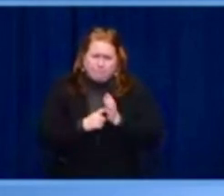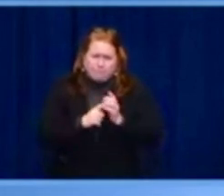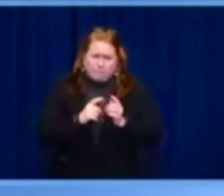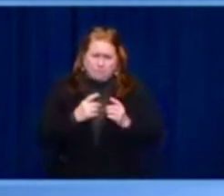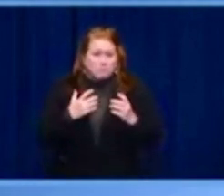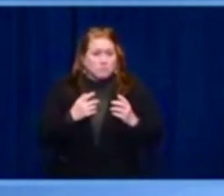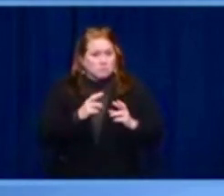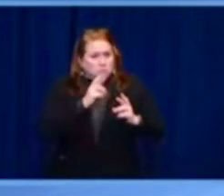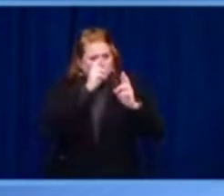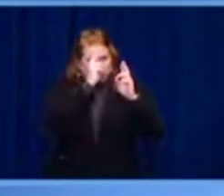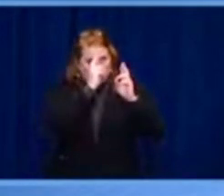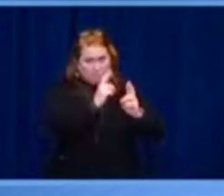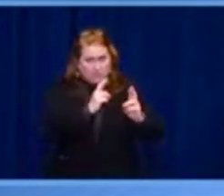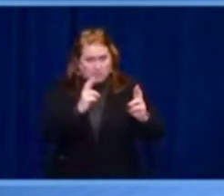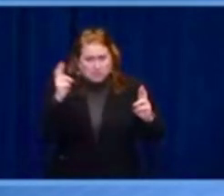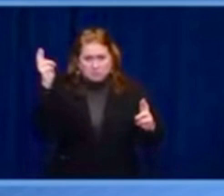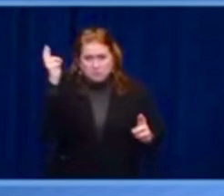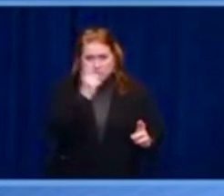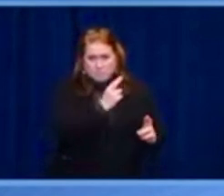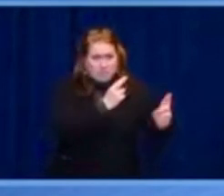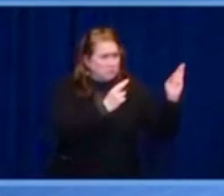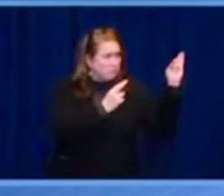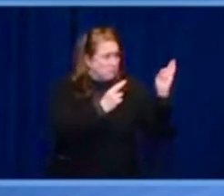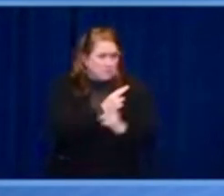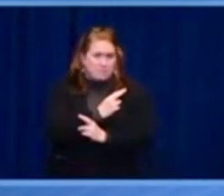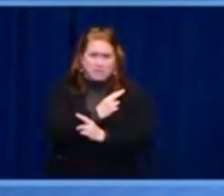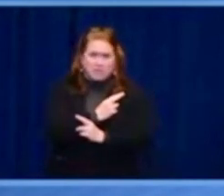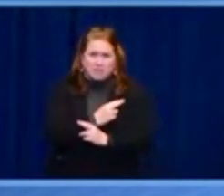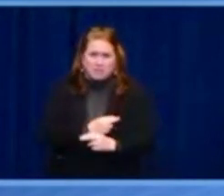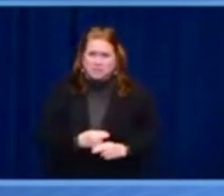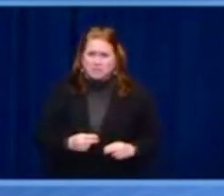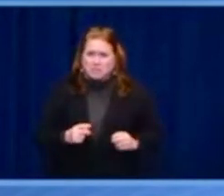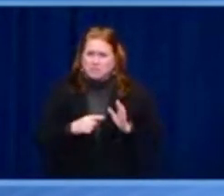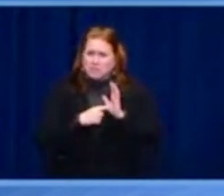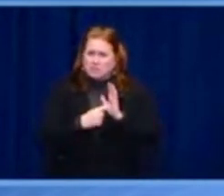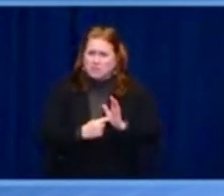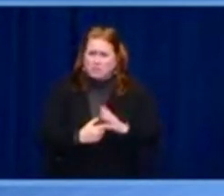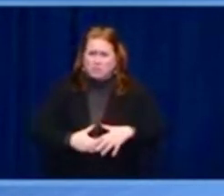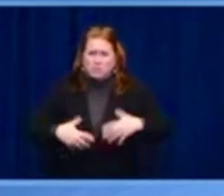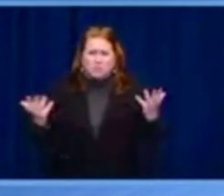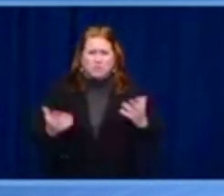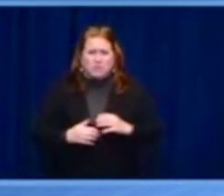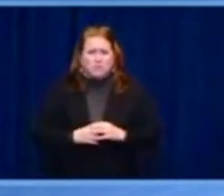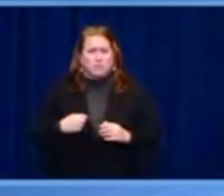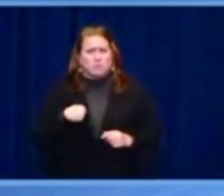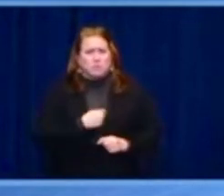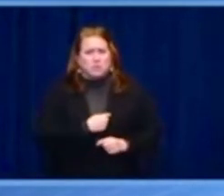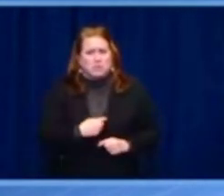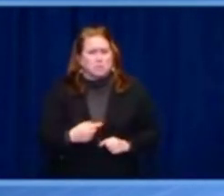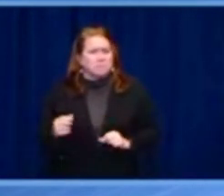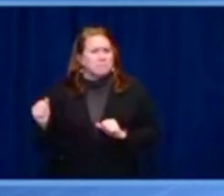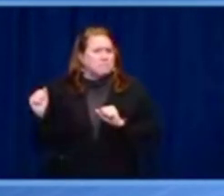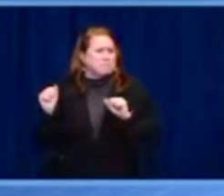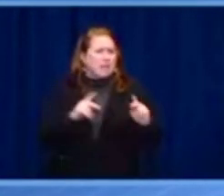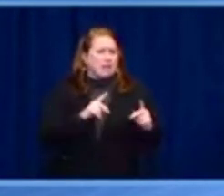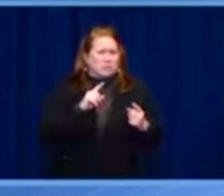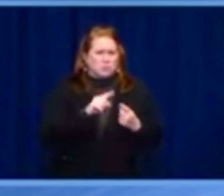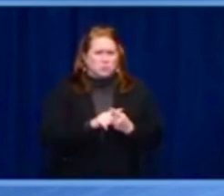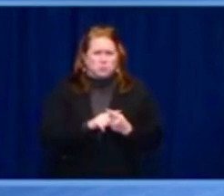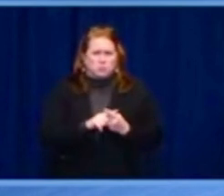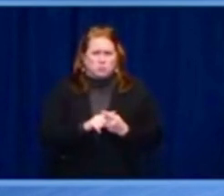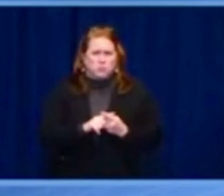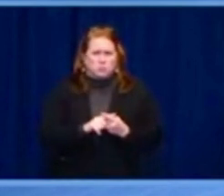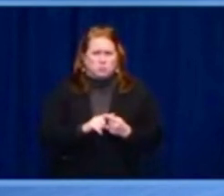Here in the United States we've demonstrated that our democracy can still do big things and deliver important progress for working Americans.